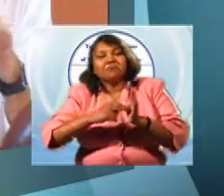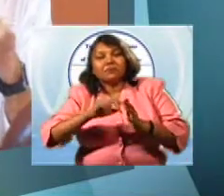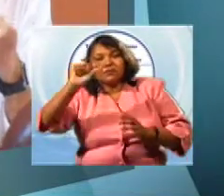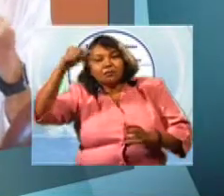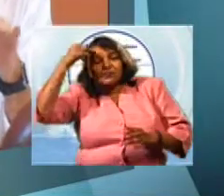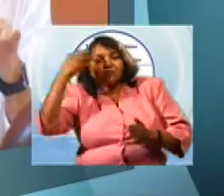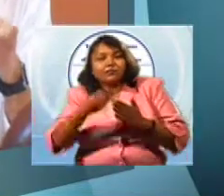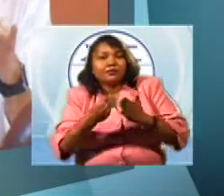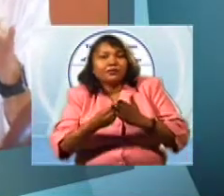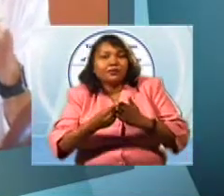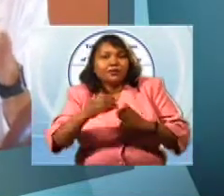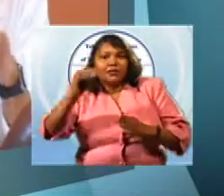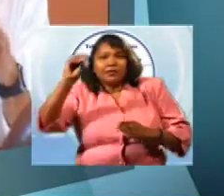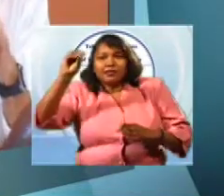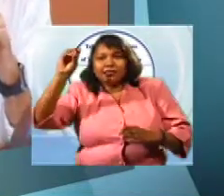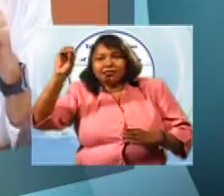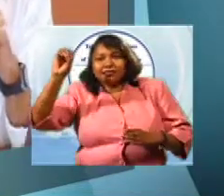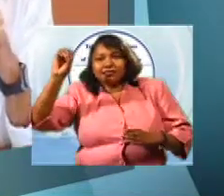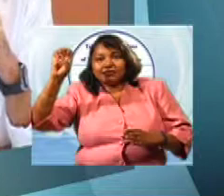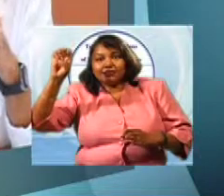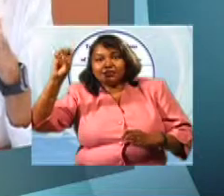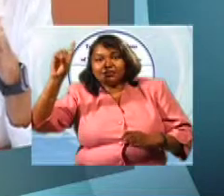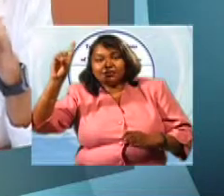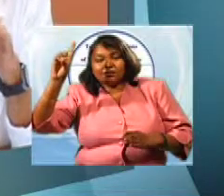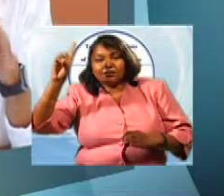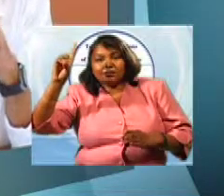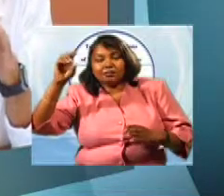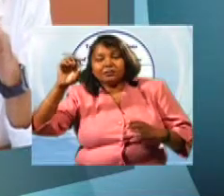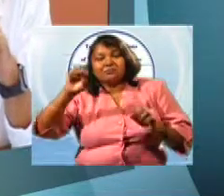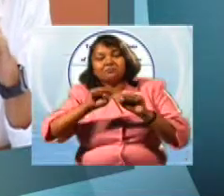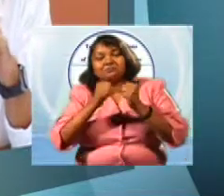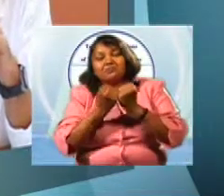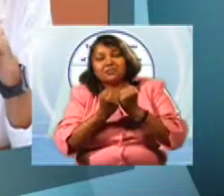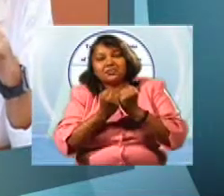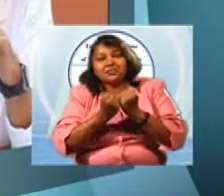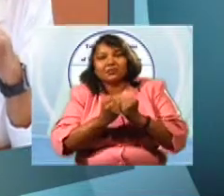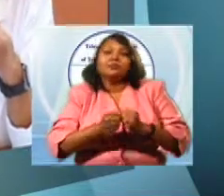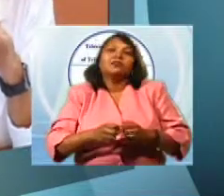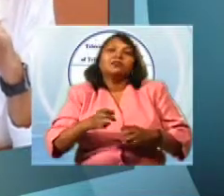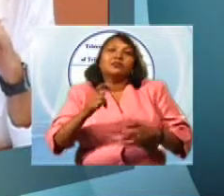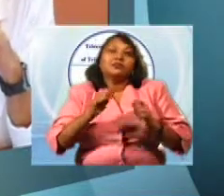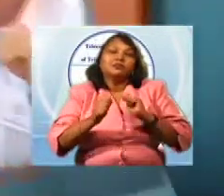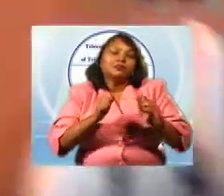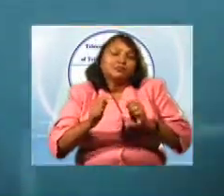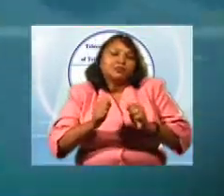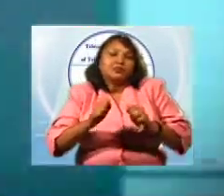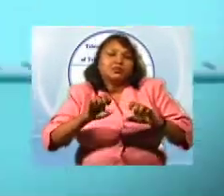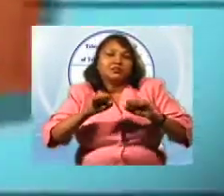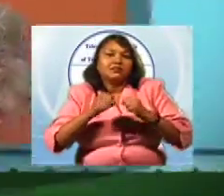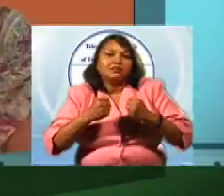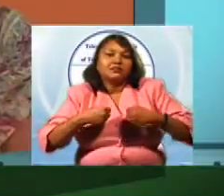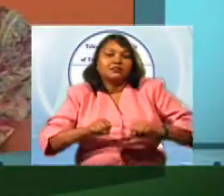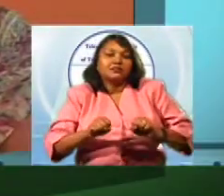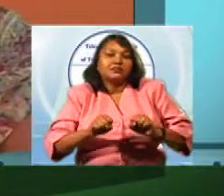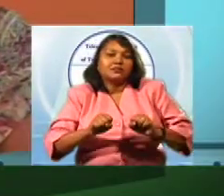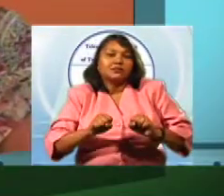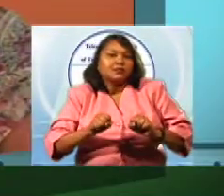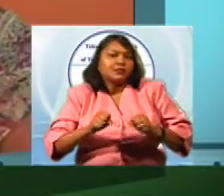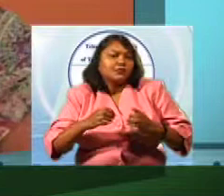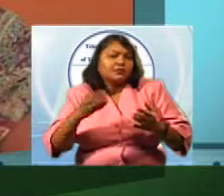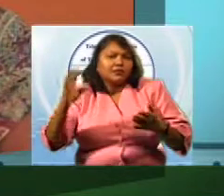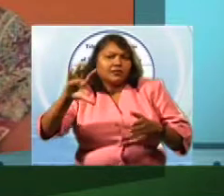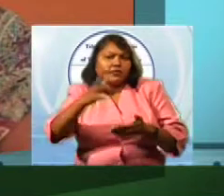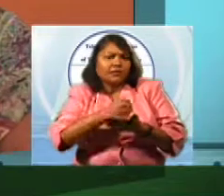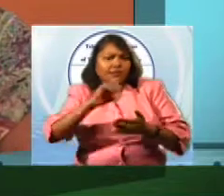educational system subsidized? Is our public transport system subsidized? I would want to see